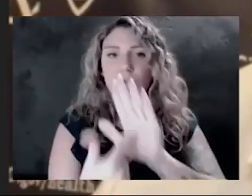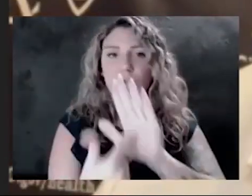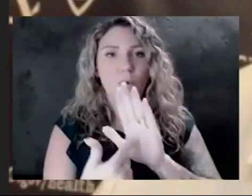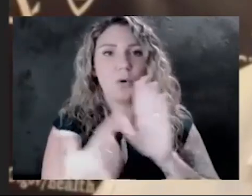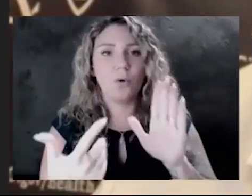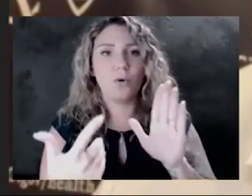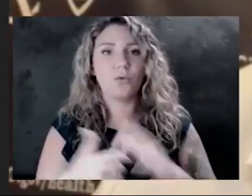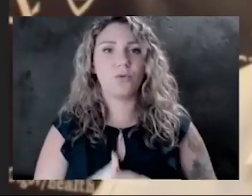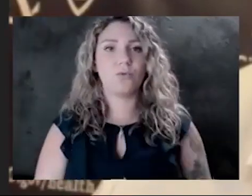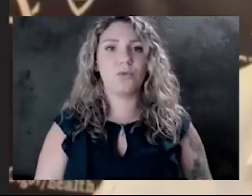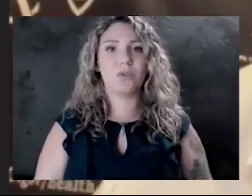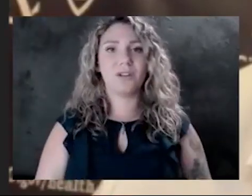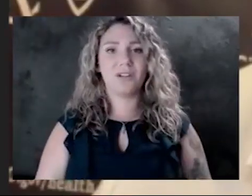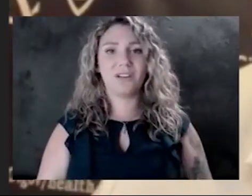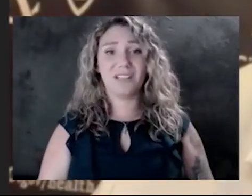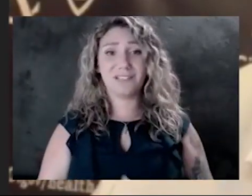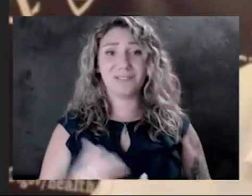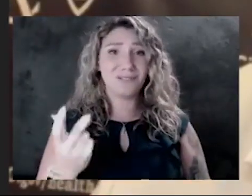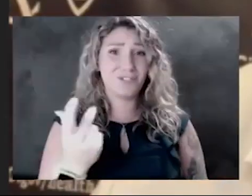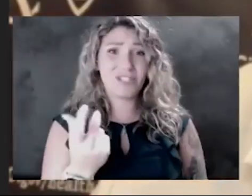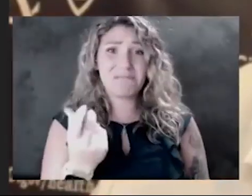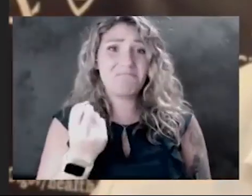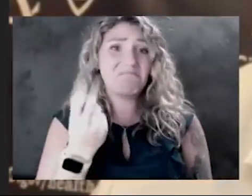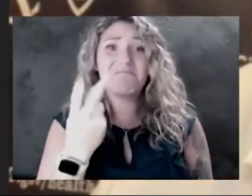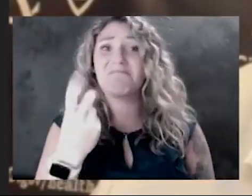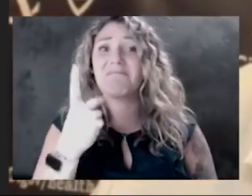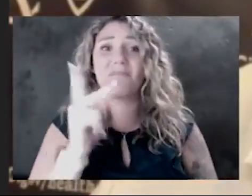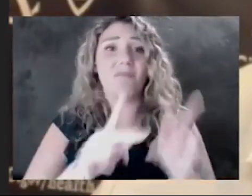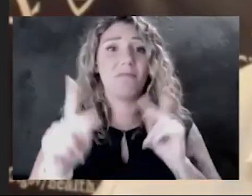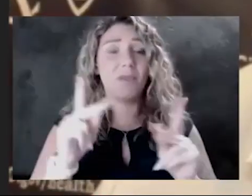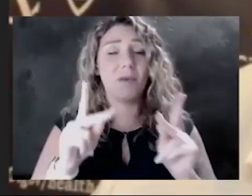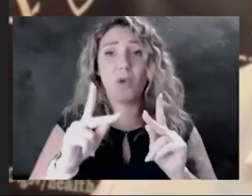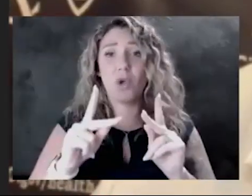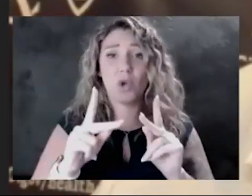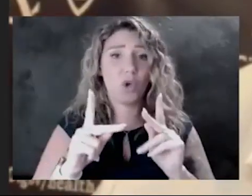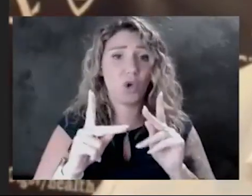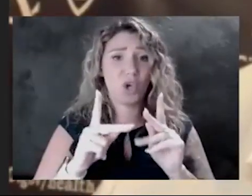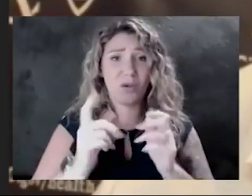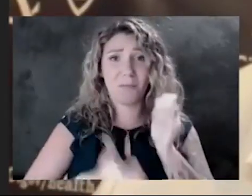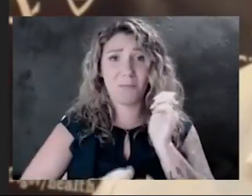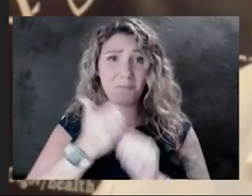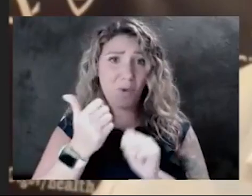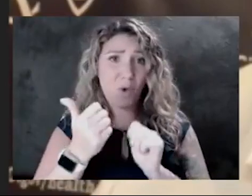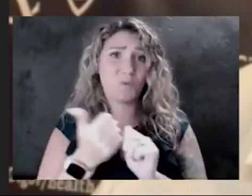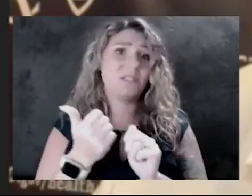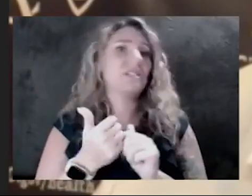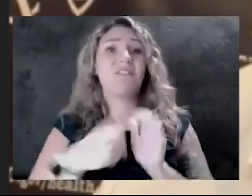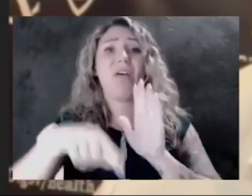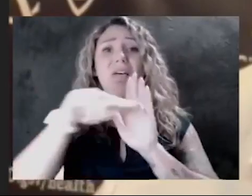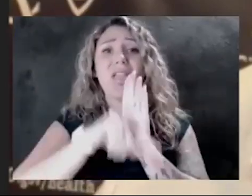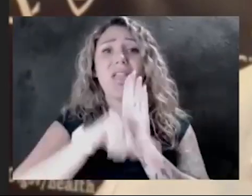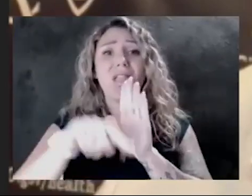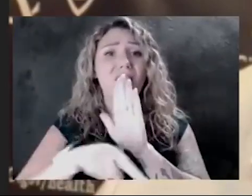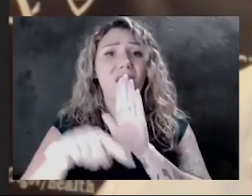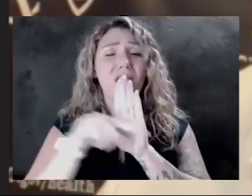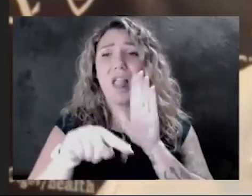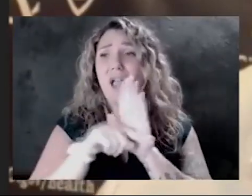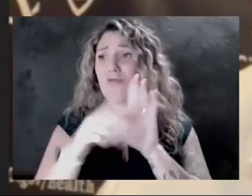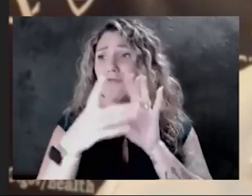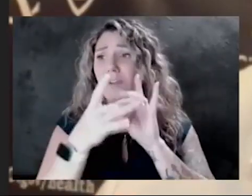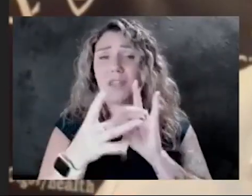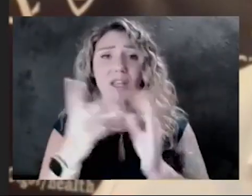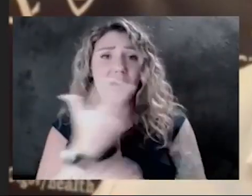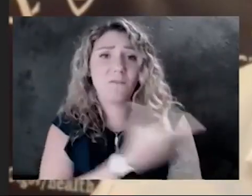just a dozen people that are generating most of this negativity around vaccinations and